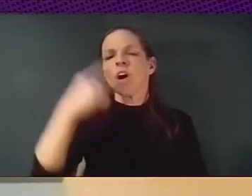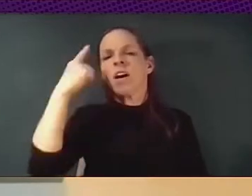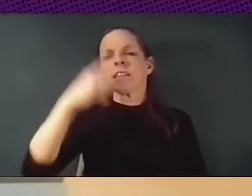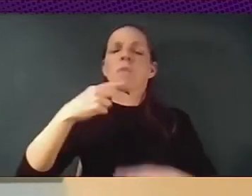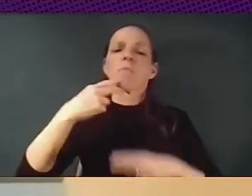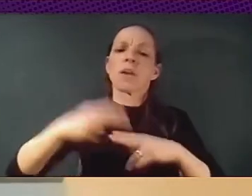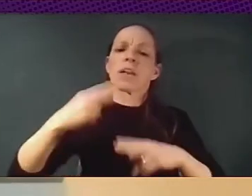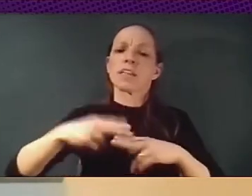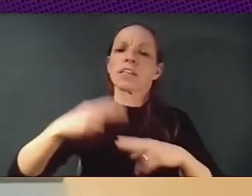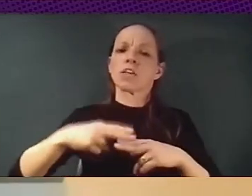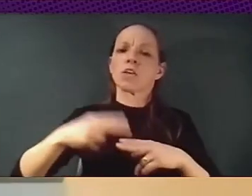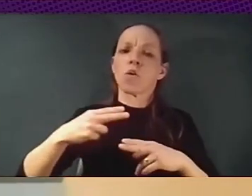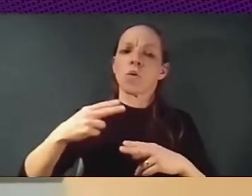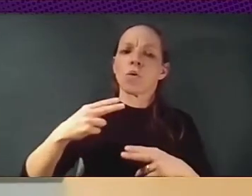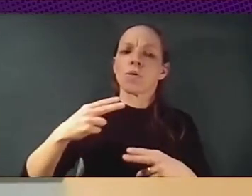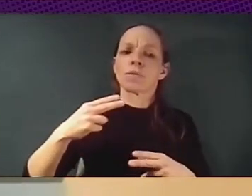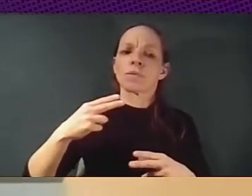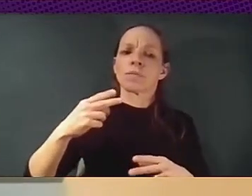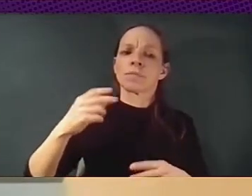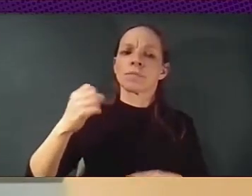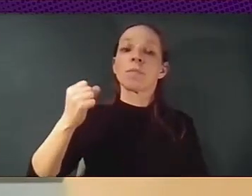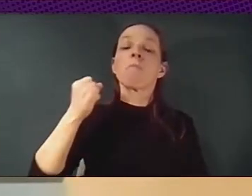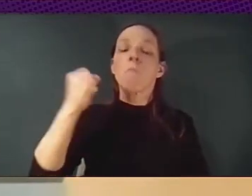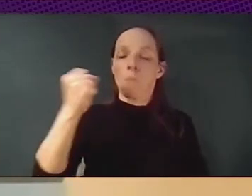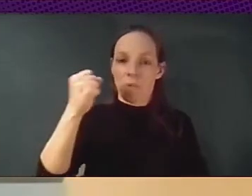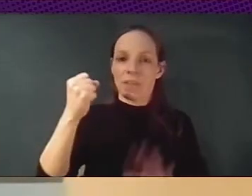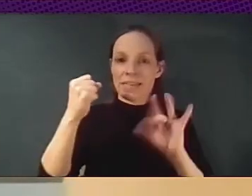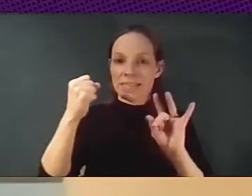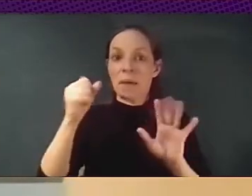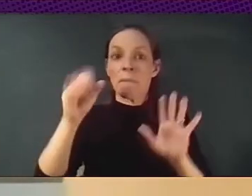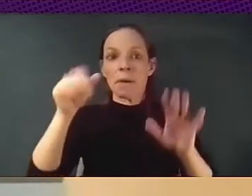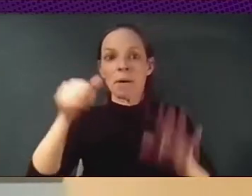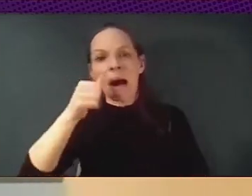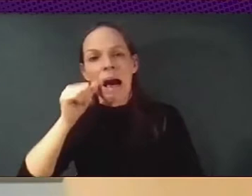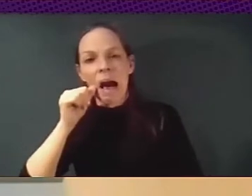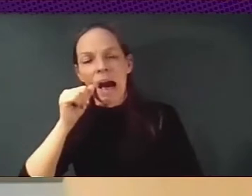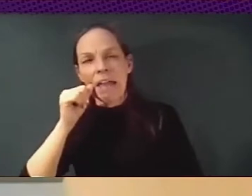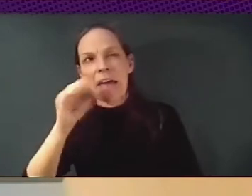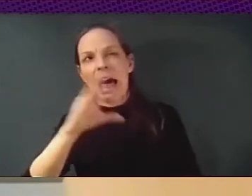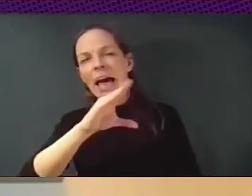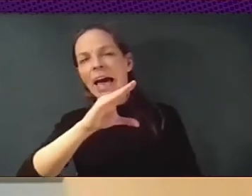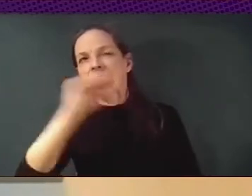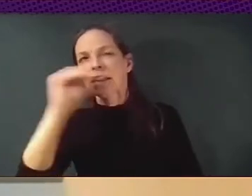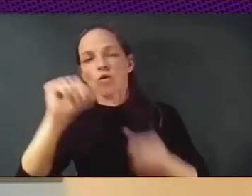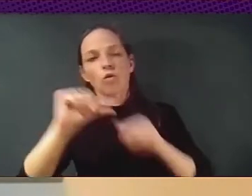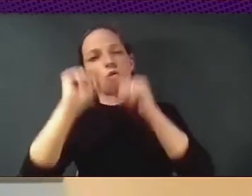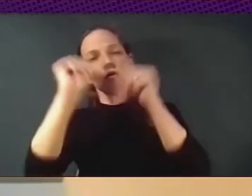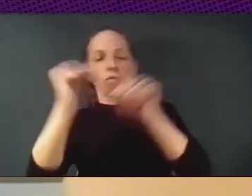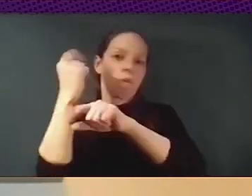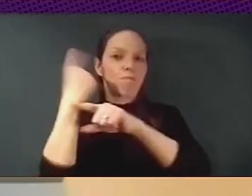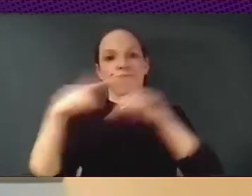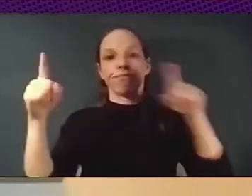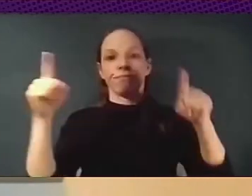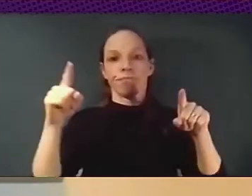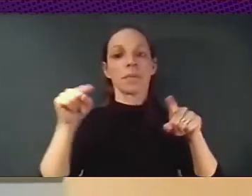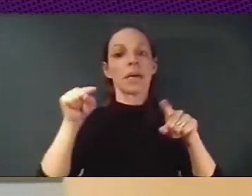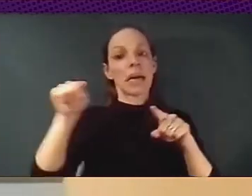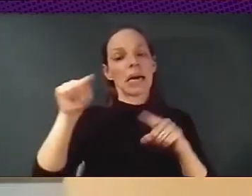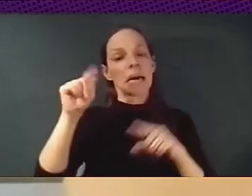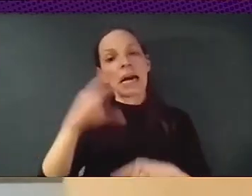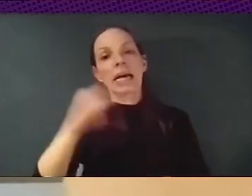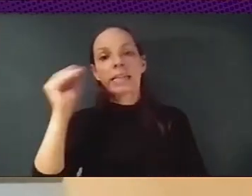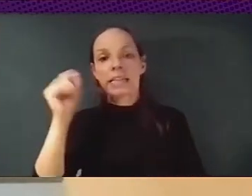instance, Ada understood it in a different way. She understood it because this has a very strong impact on the policy of the city.